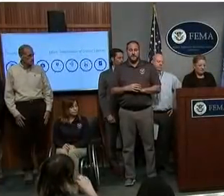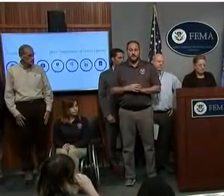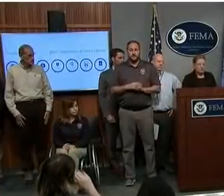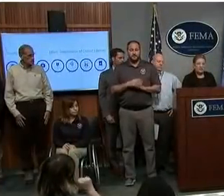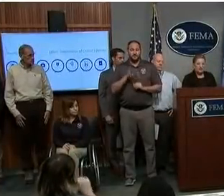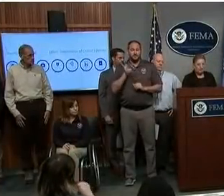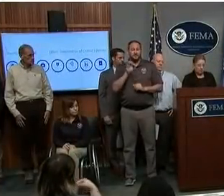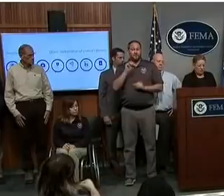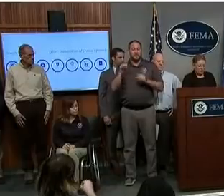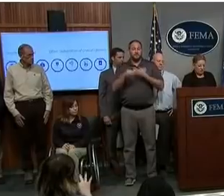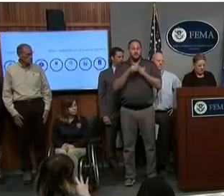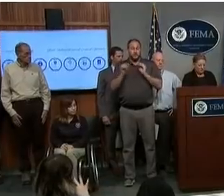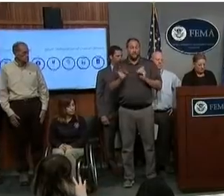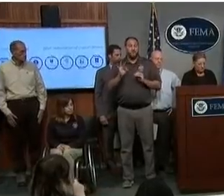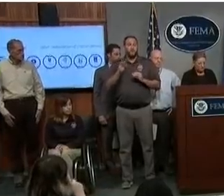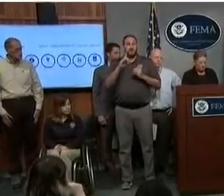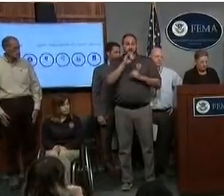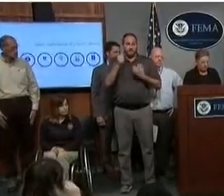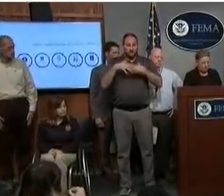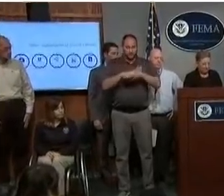Office of Disability Integration,